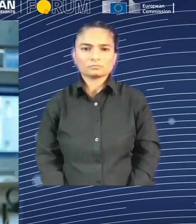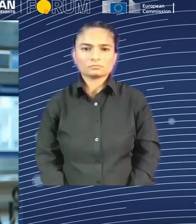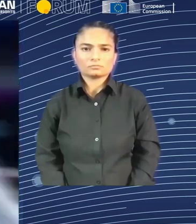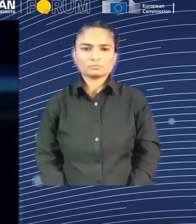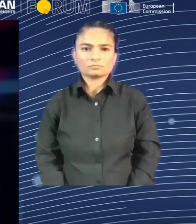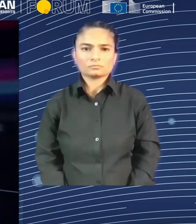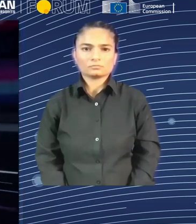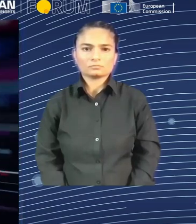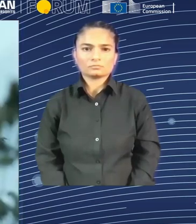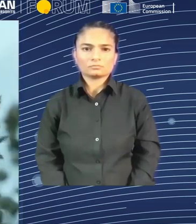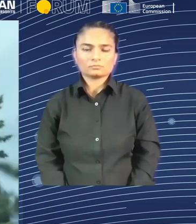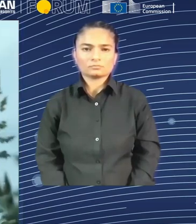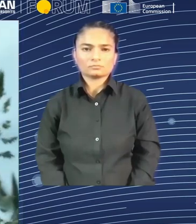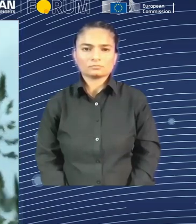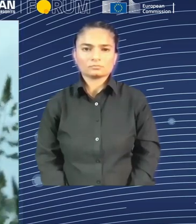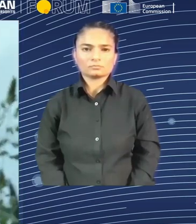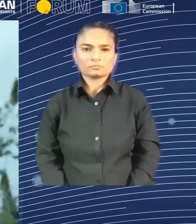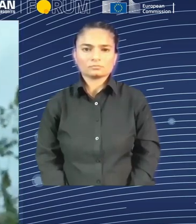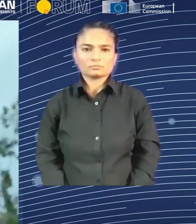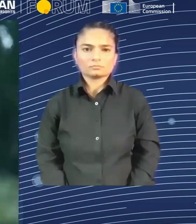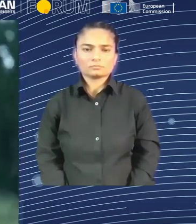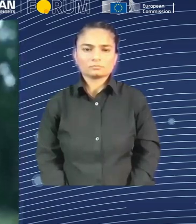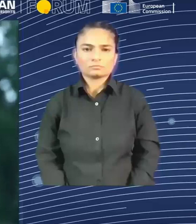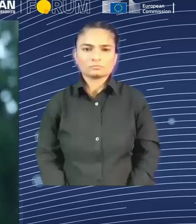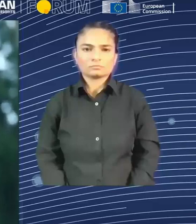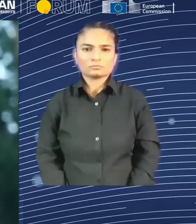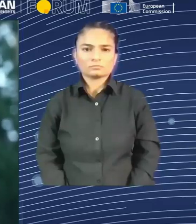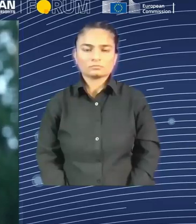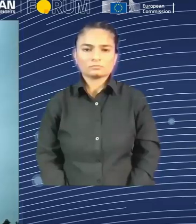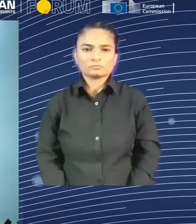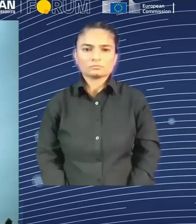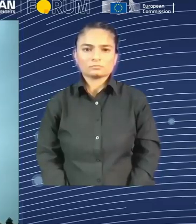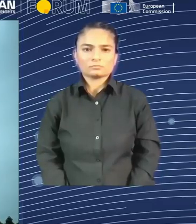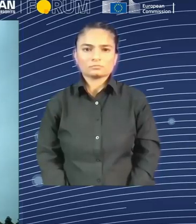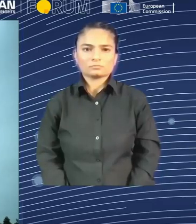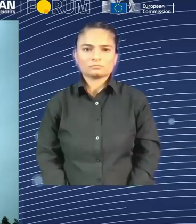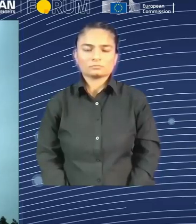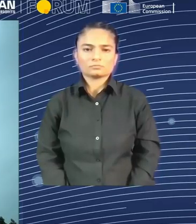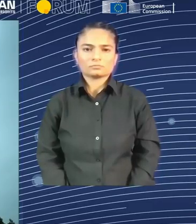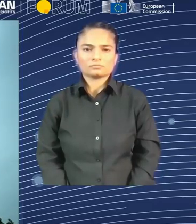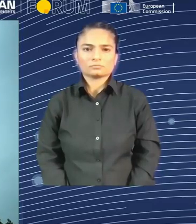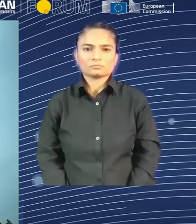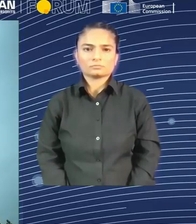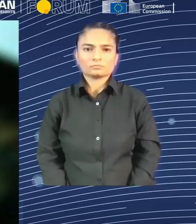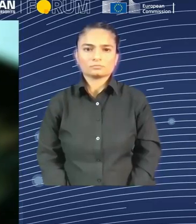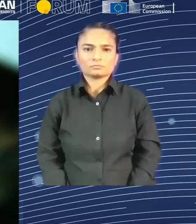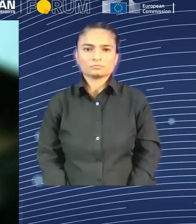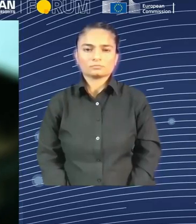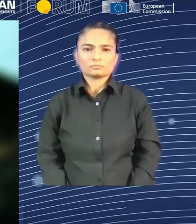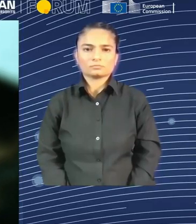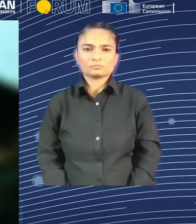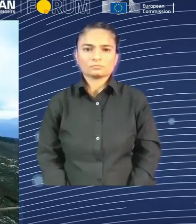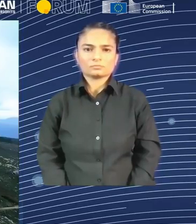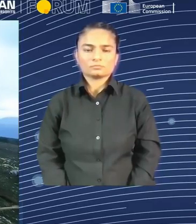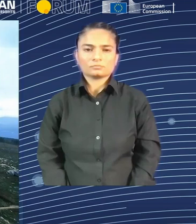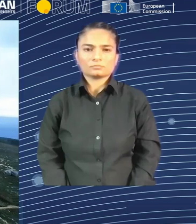administracións. The Galician Autonomous Government is working to synchronize supply and demand in real time and to guarantee the creation